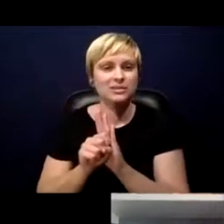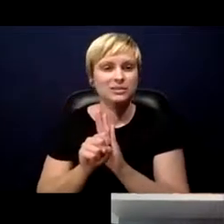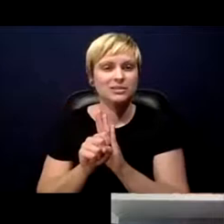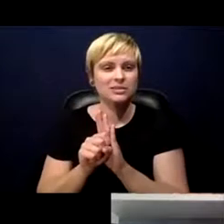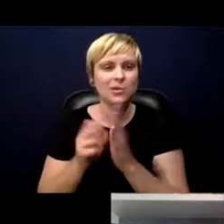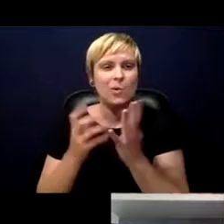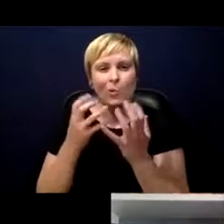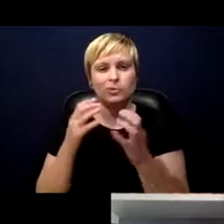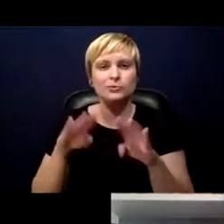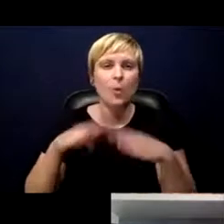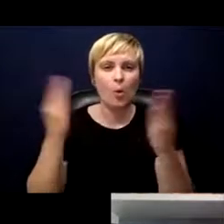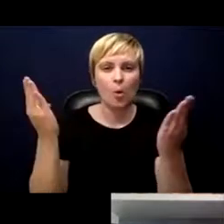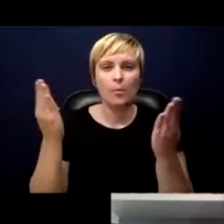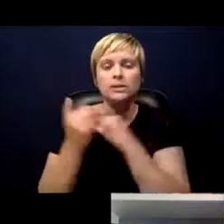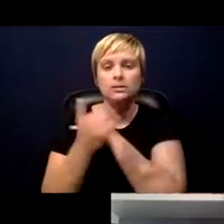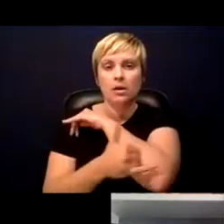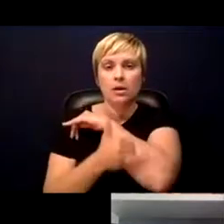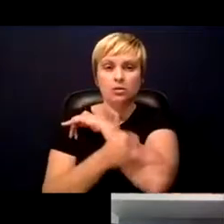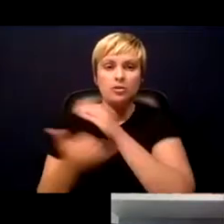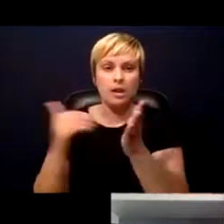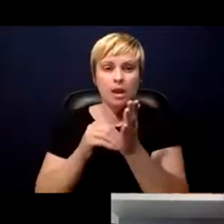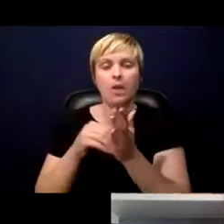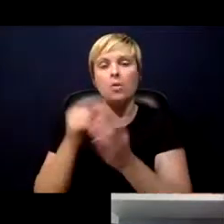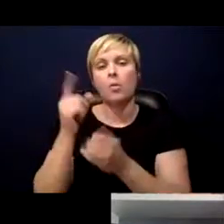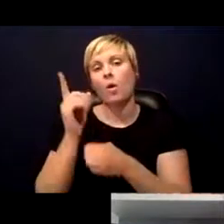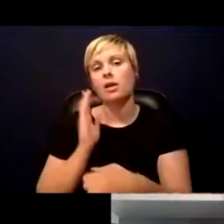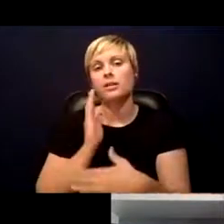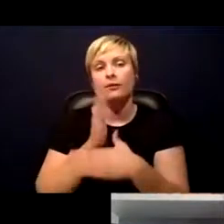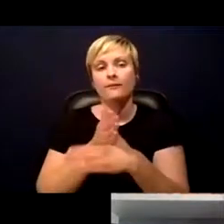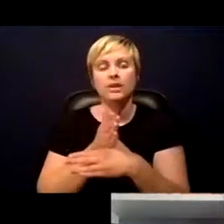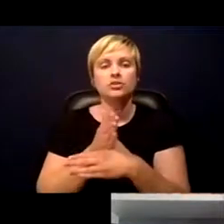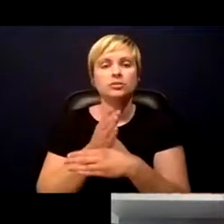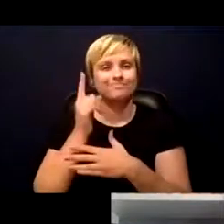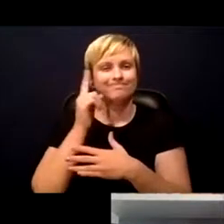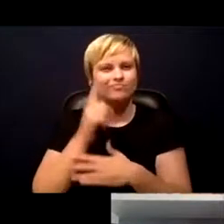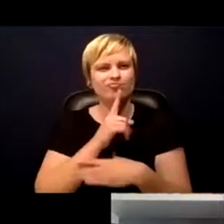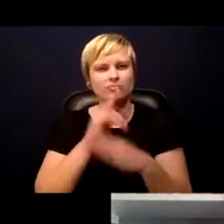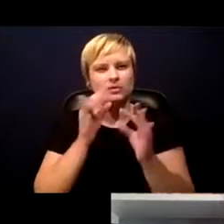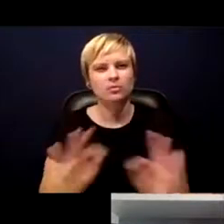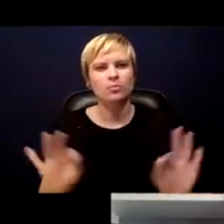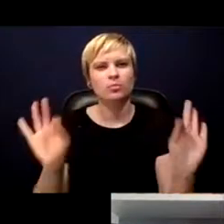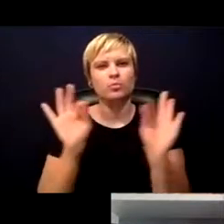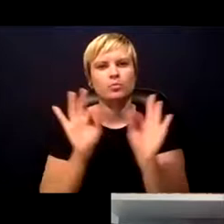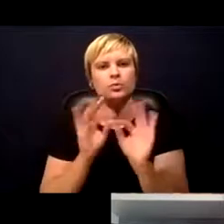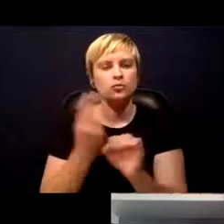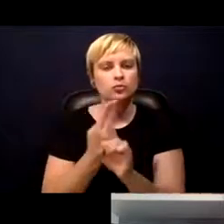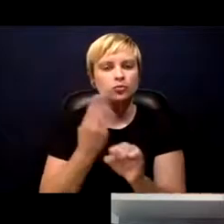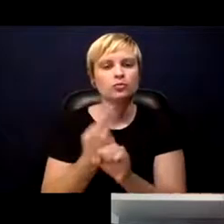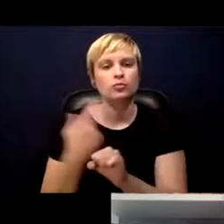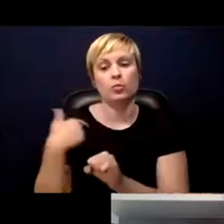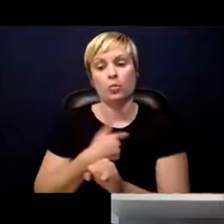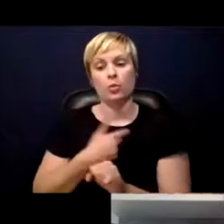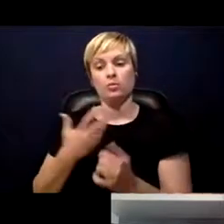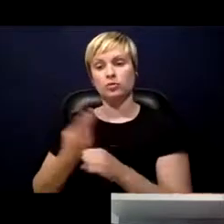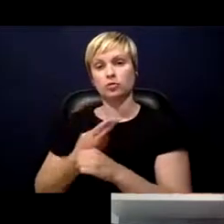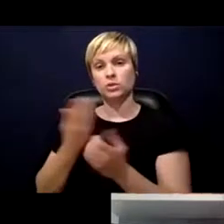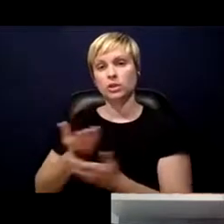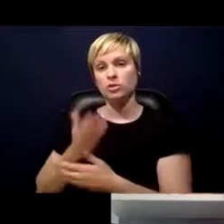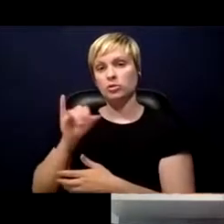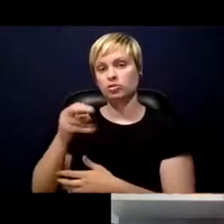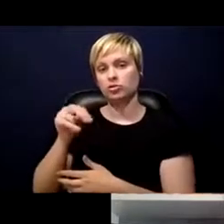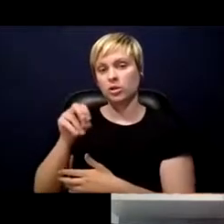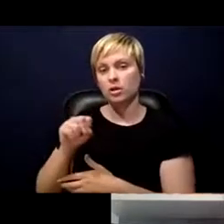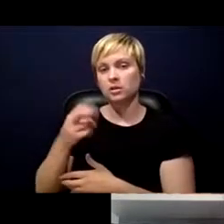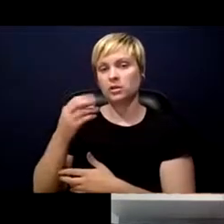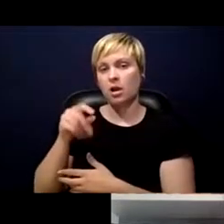country, one of the interventions that I think is very useful that we are promoting at Jam Hopkins is the issue